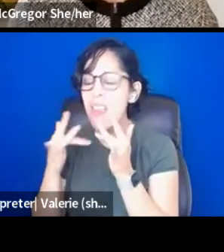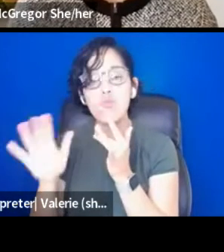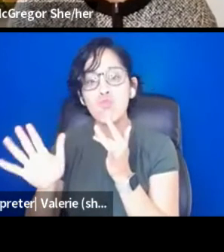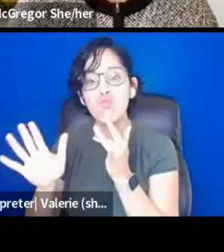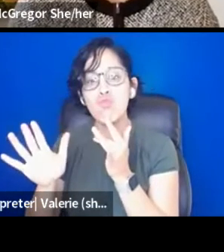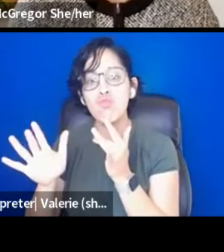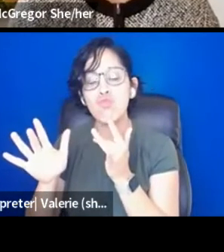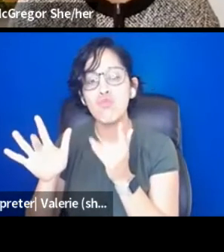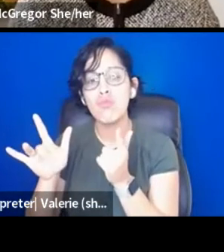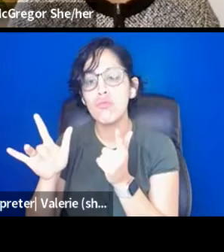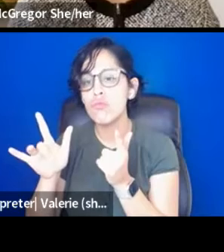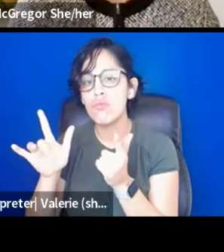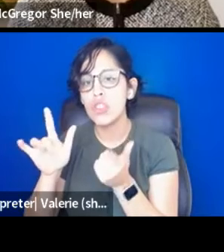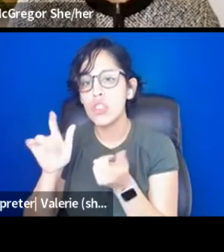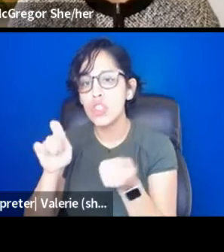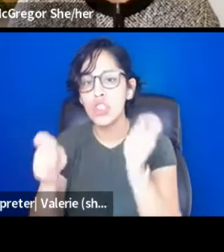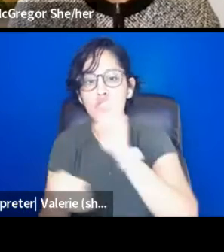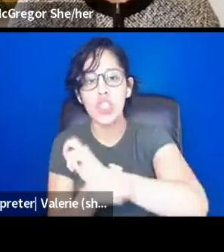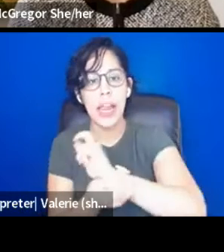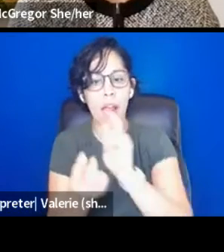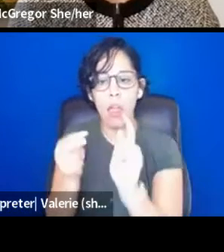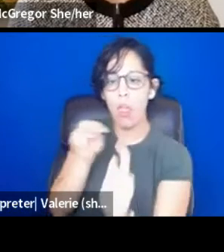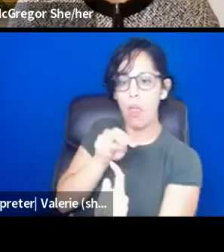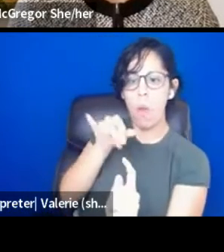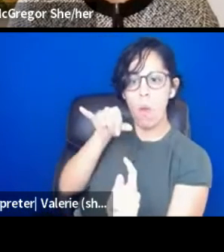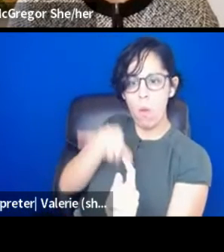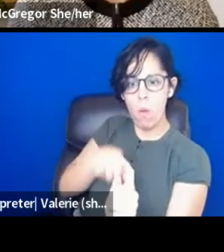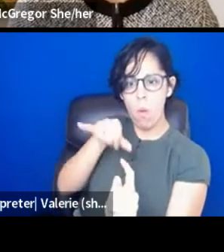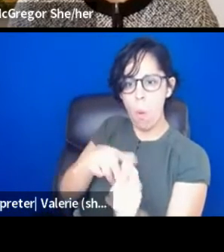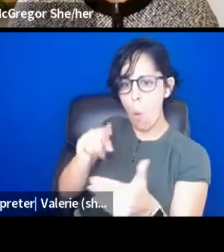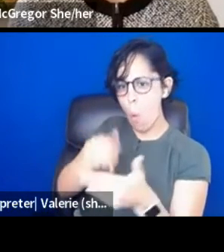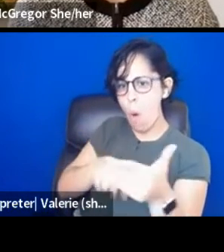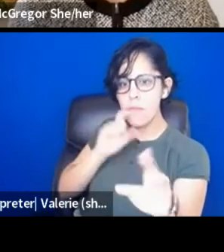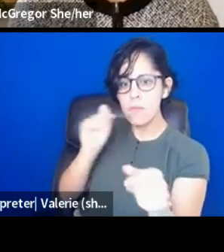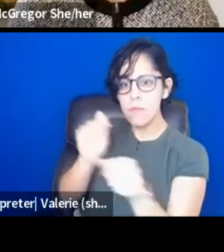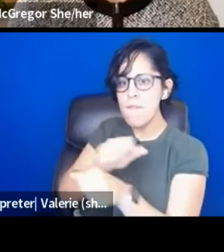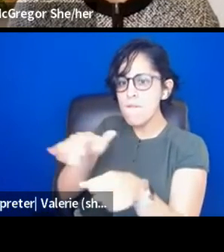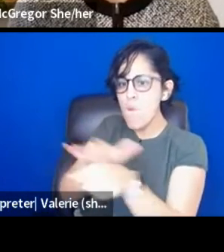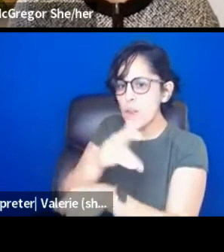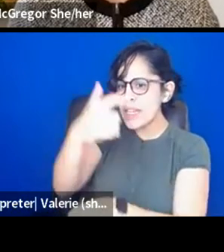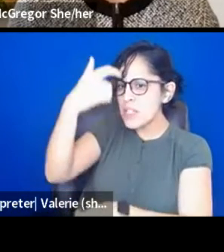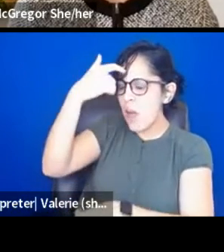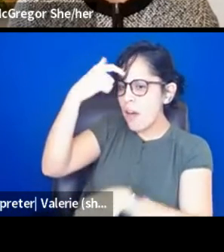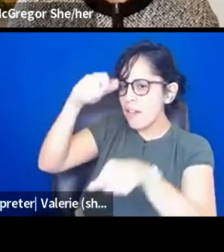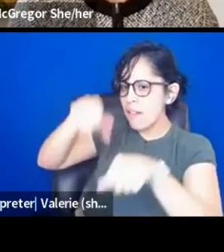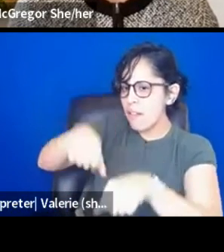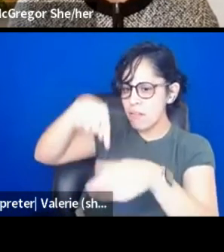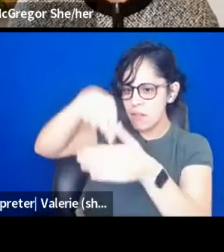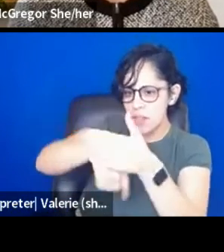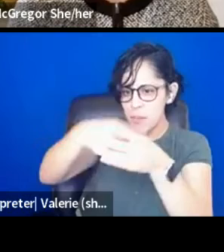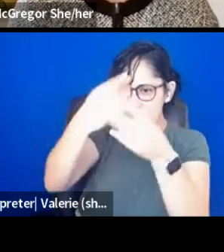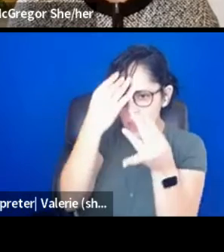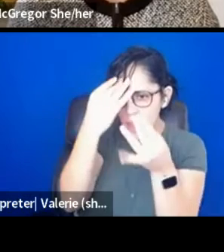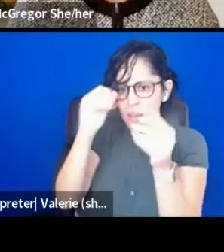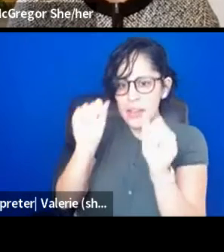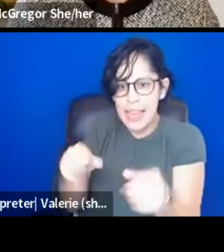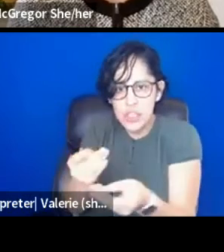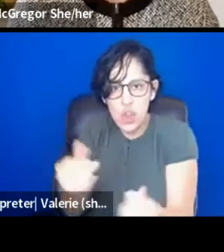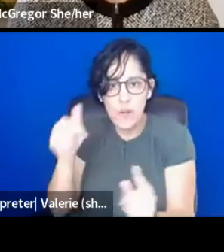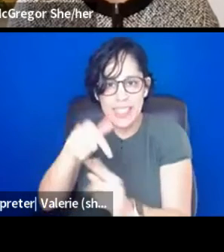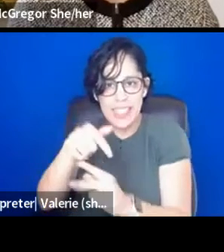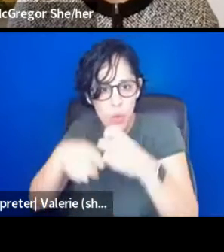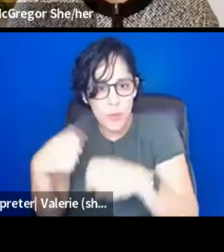We have not imagined how a fully functioning cognitive performance being actually could solve these problems.